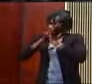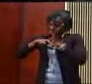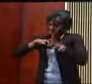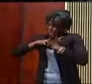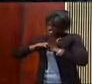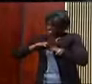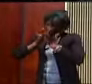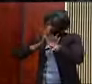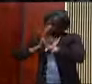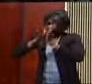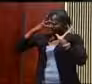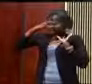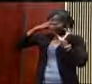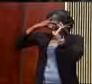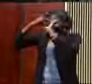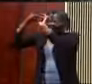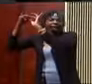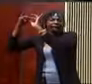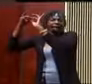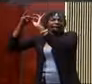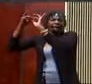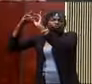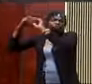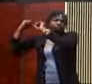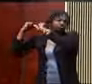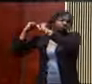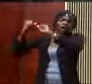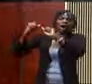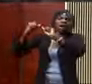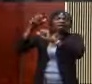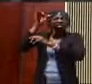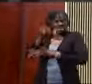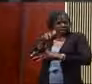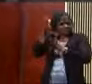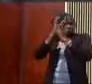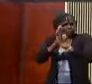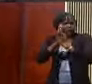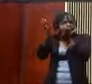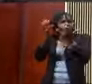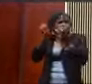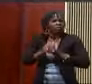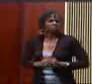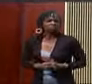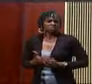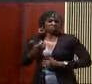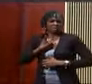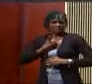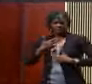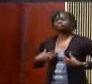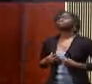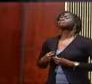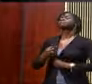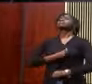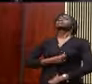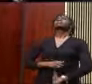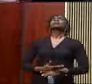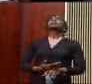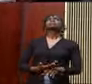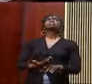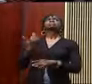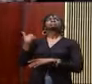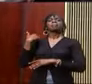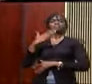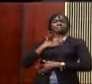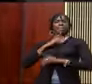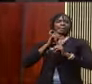creator of the cosmos. That's the kind of prayer I want to pray. My late, great mentor, Manuel